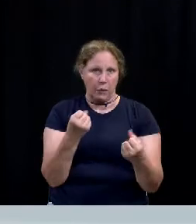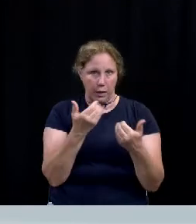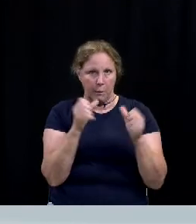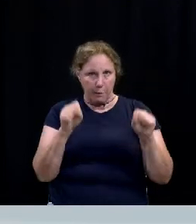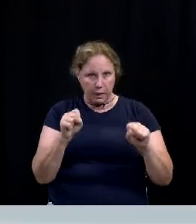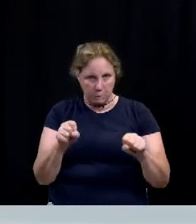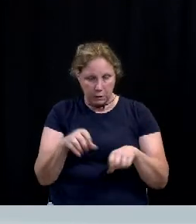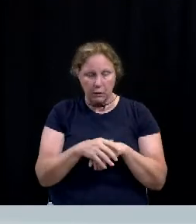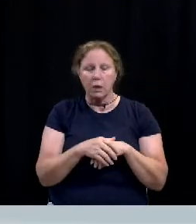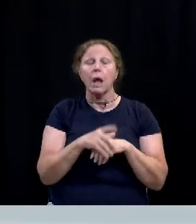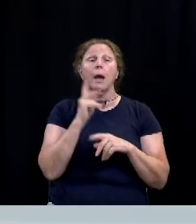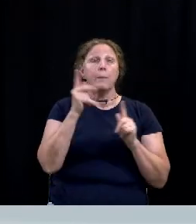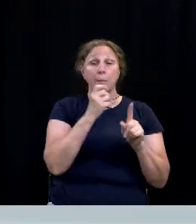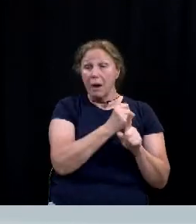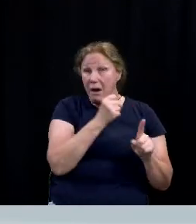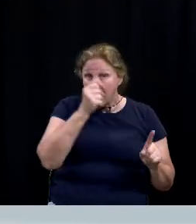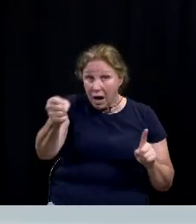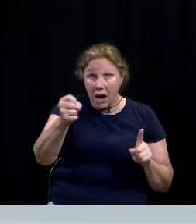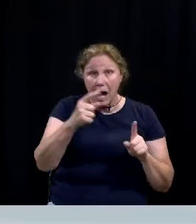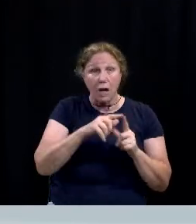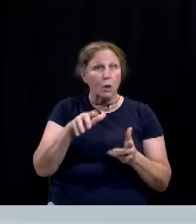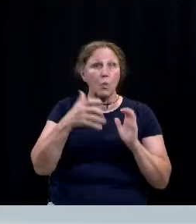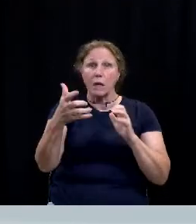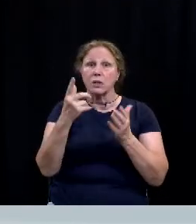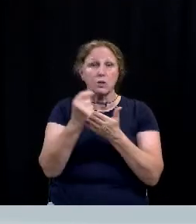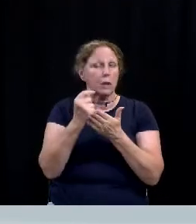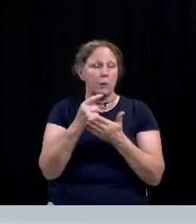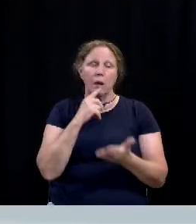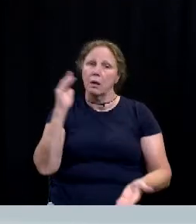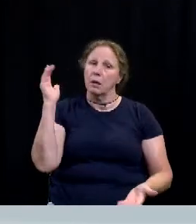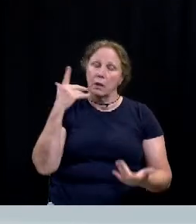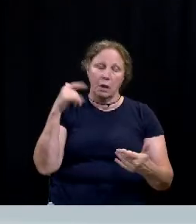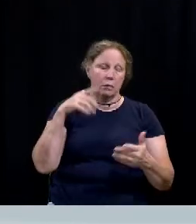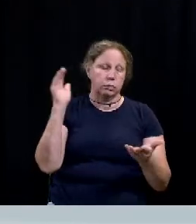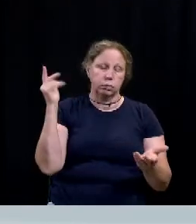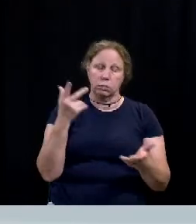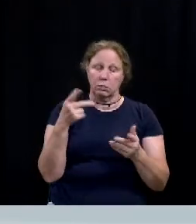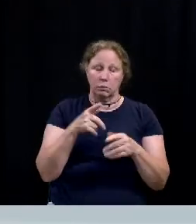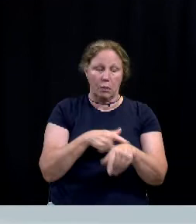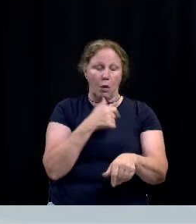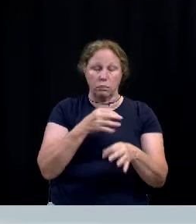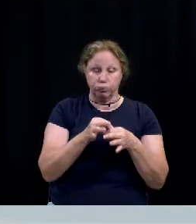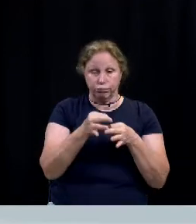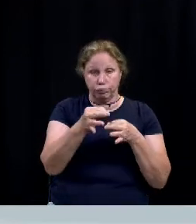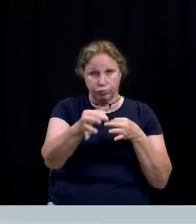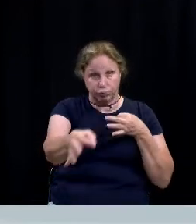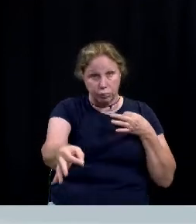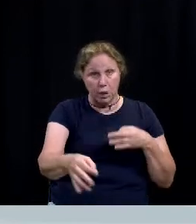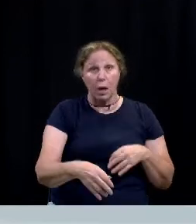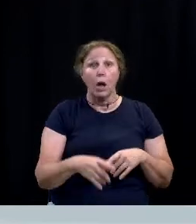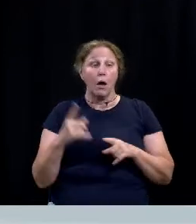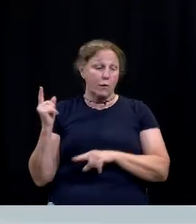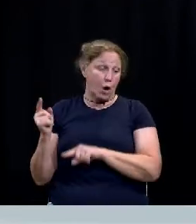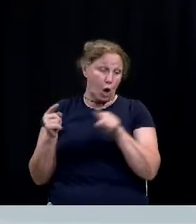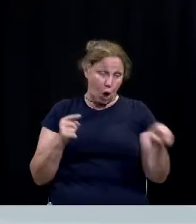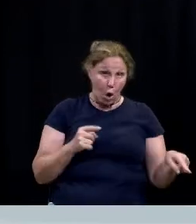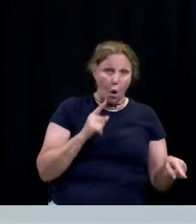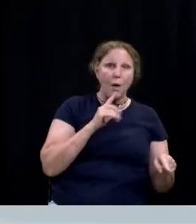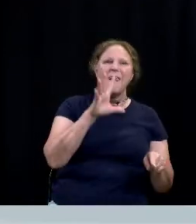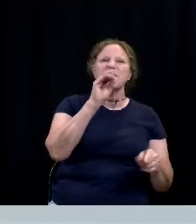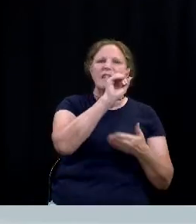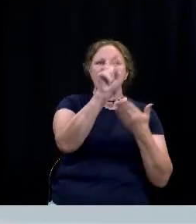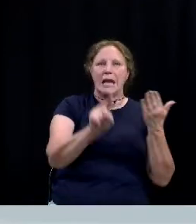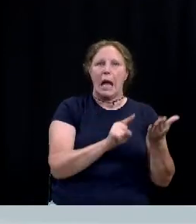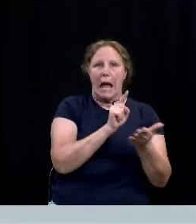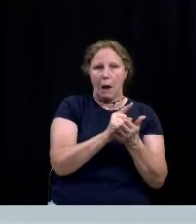ability to place consumers who were in crisis into treatment facilities the time for the longest single call for service soared to over 50 hours